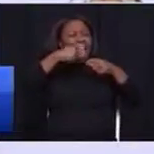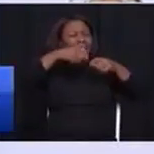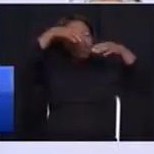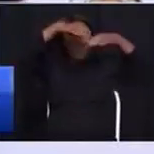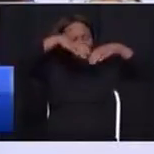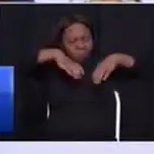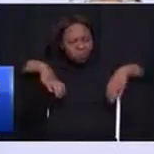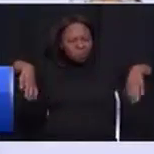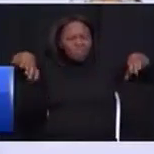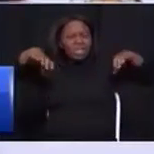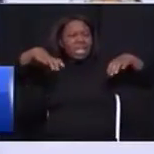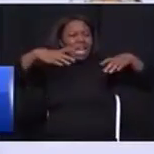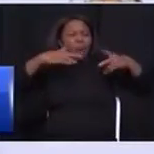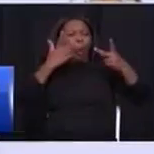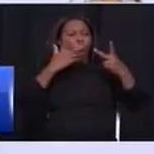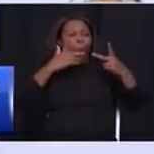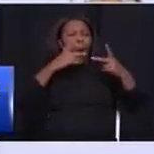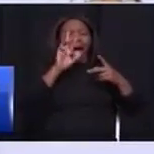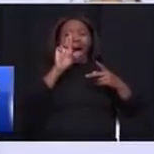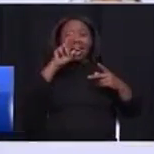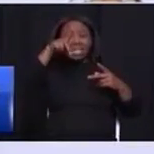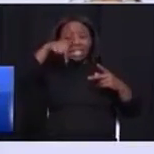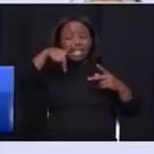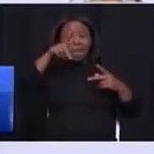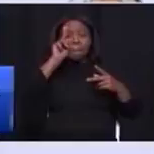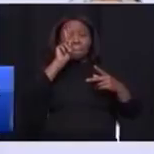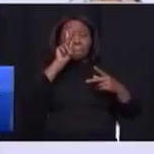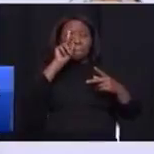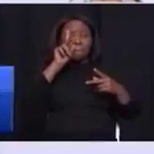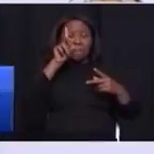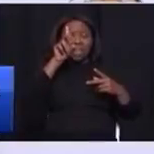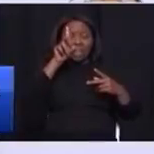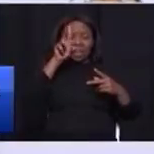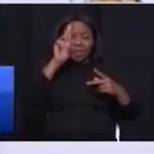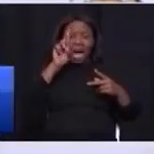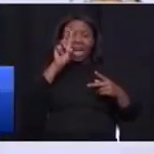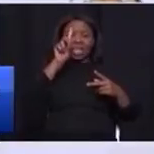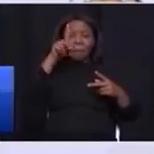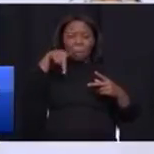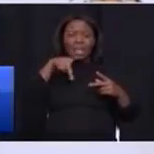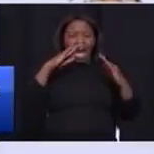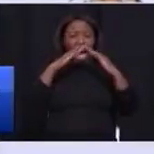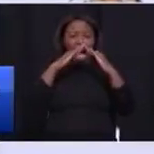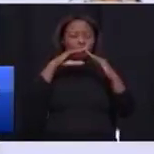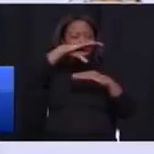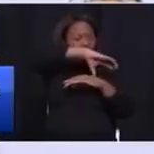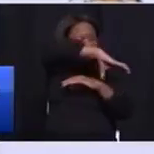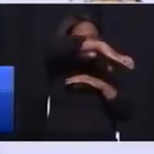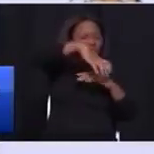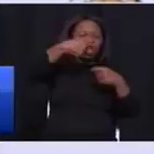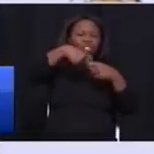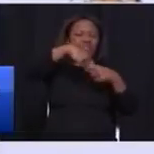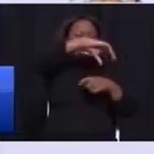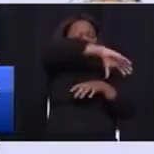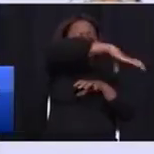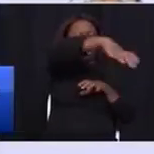or checks around the RDP houses. now what is important about